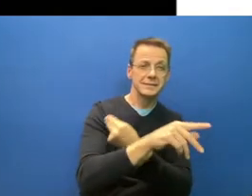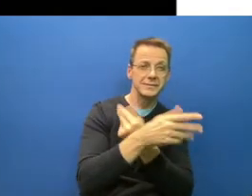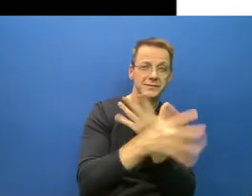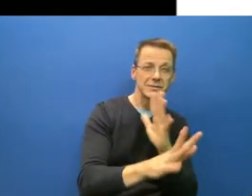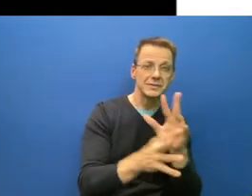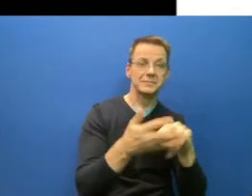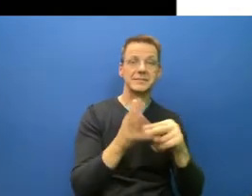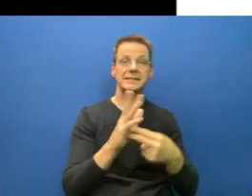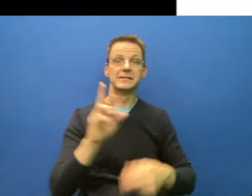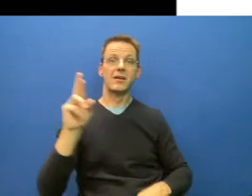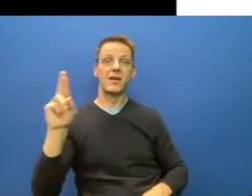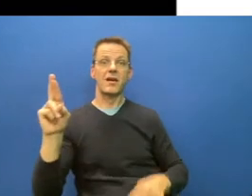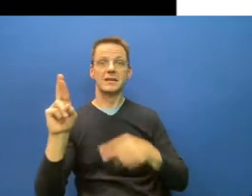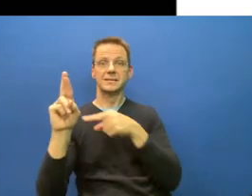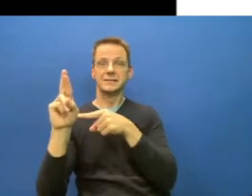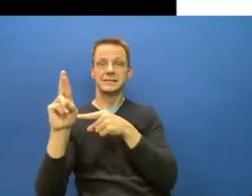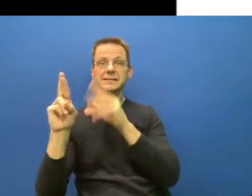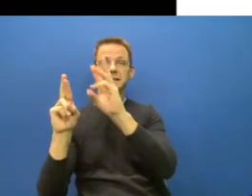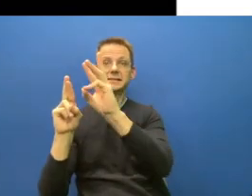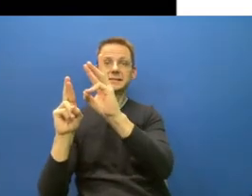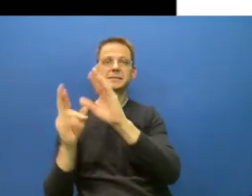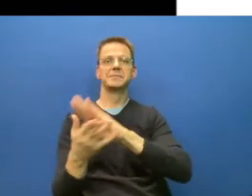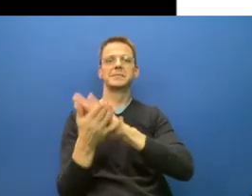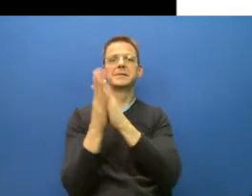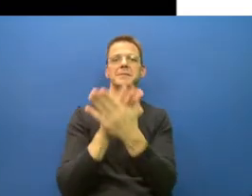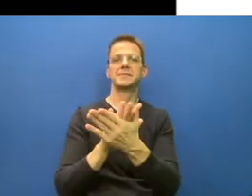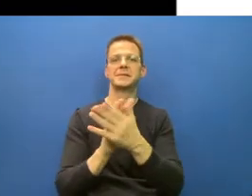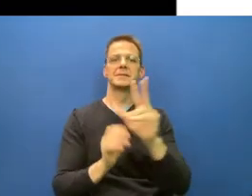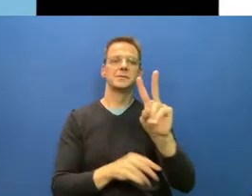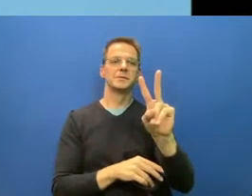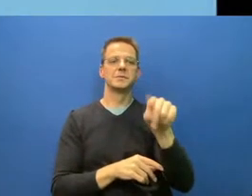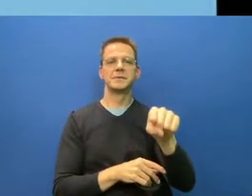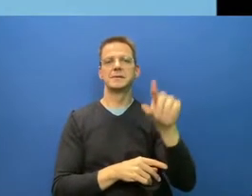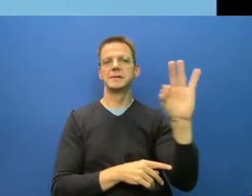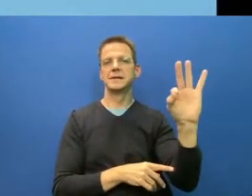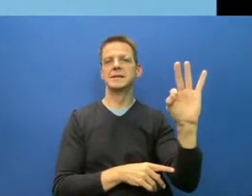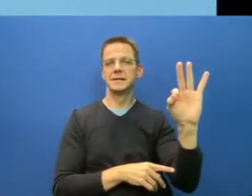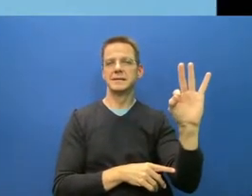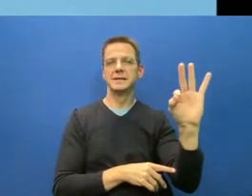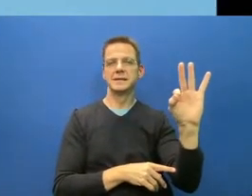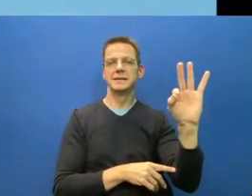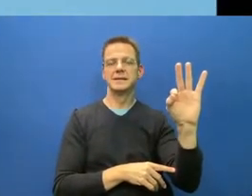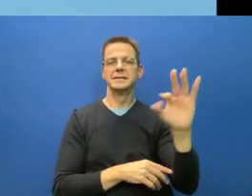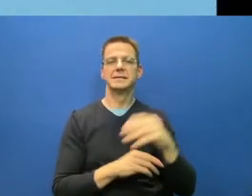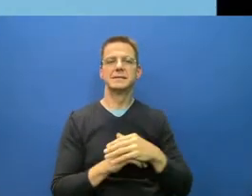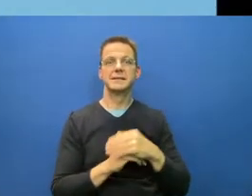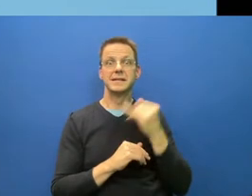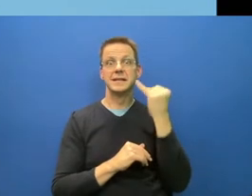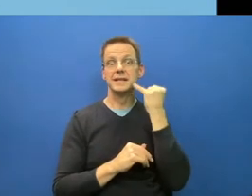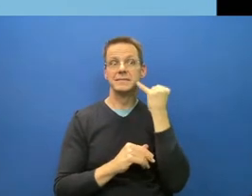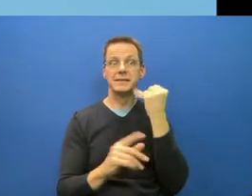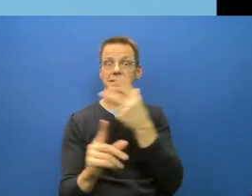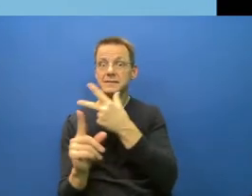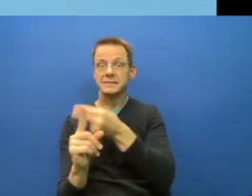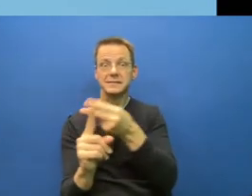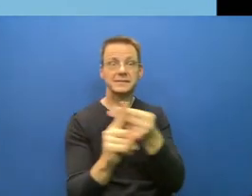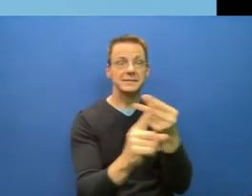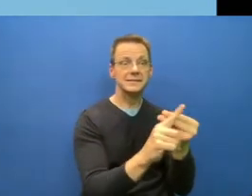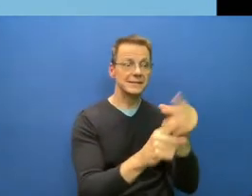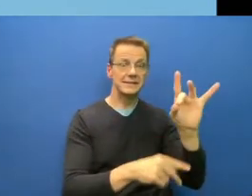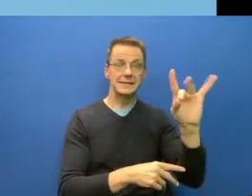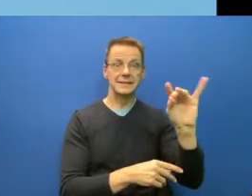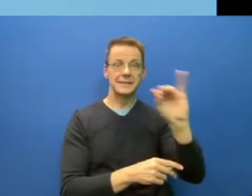85% of total population, we could drop our value from 6 to 1.9, which is still very fast spread.